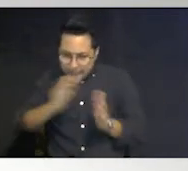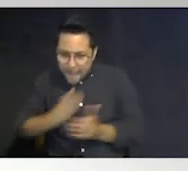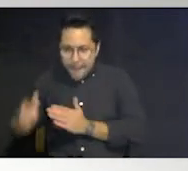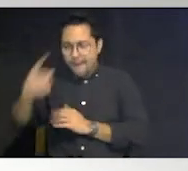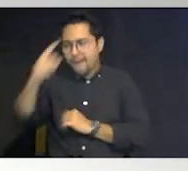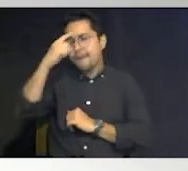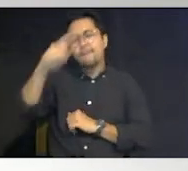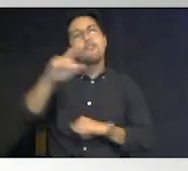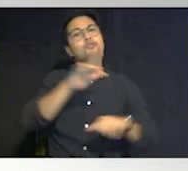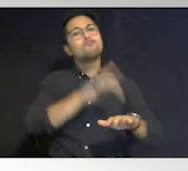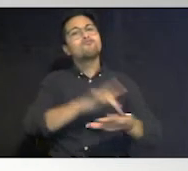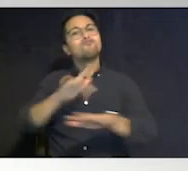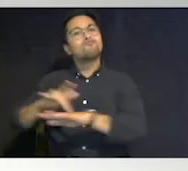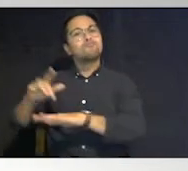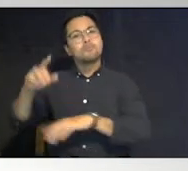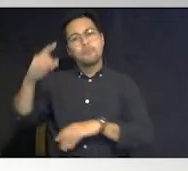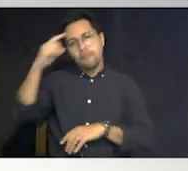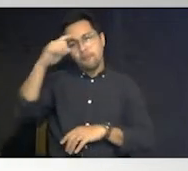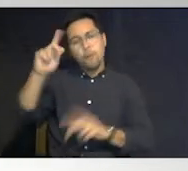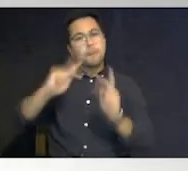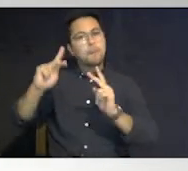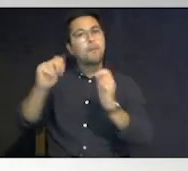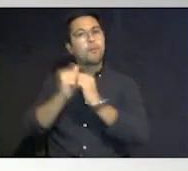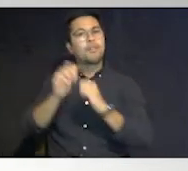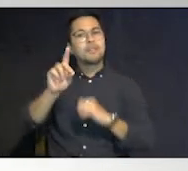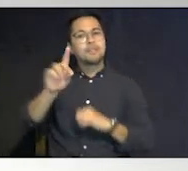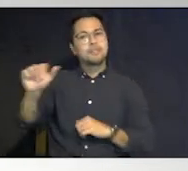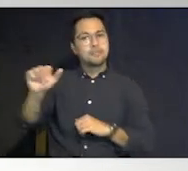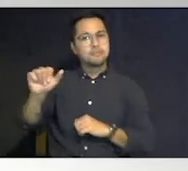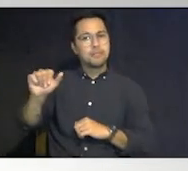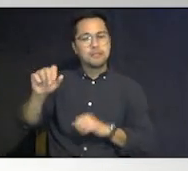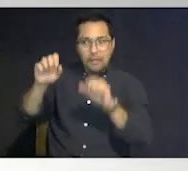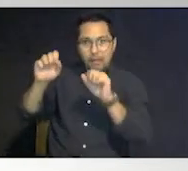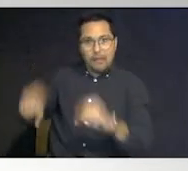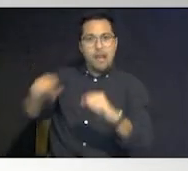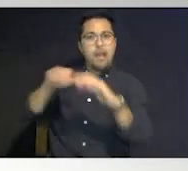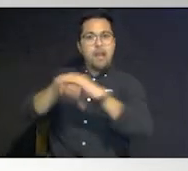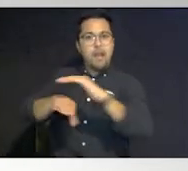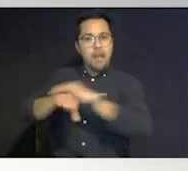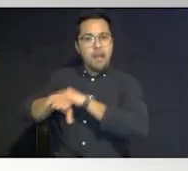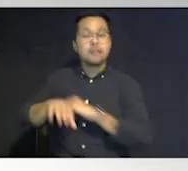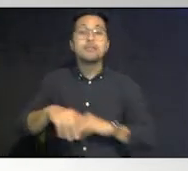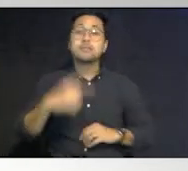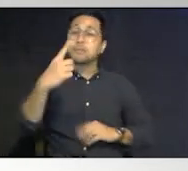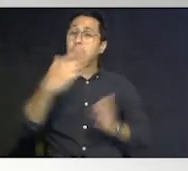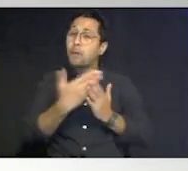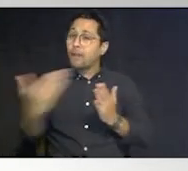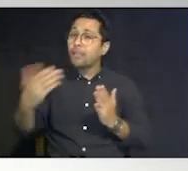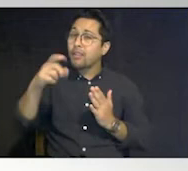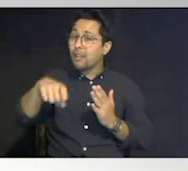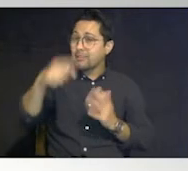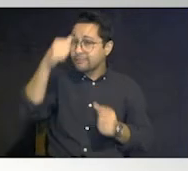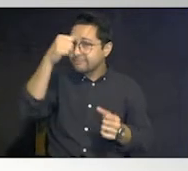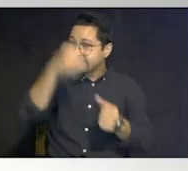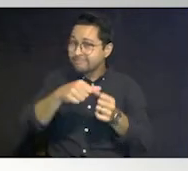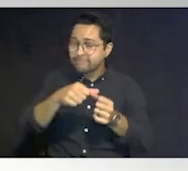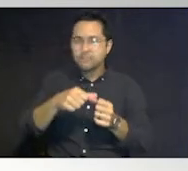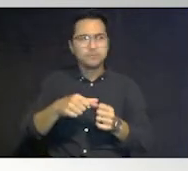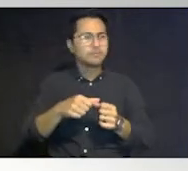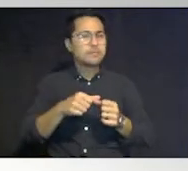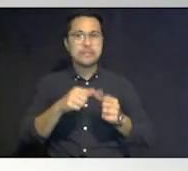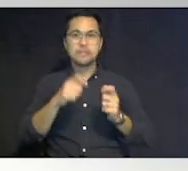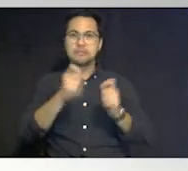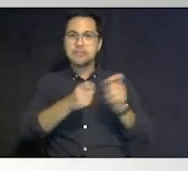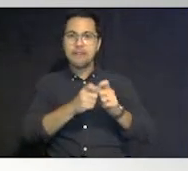that individuals with disabilities are able to access one of the biggest things to think about are what are what are our risks